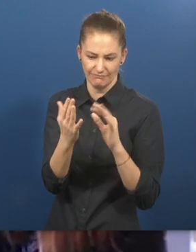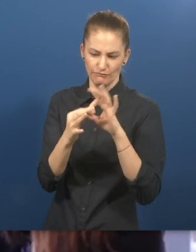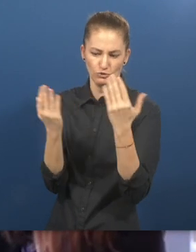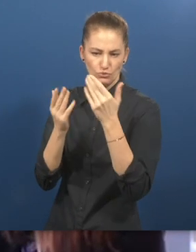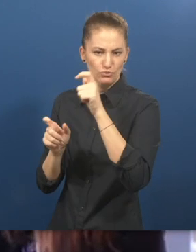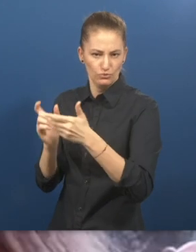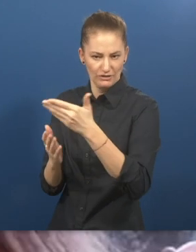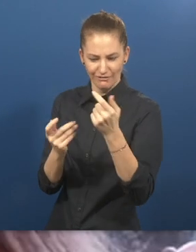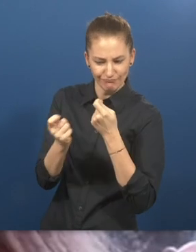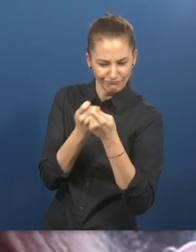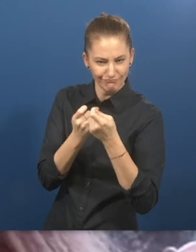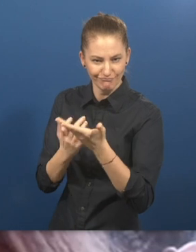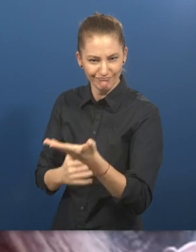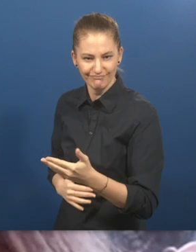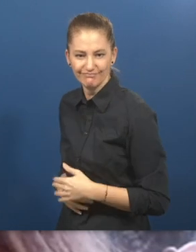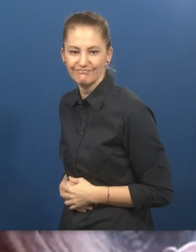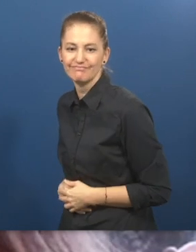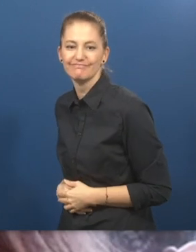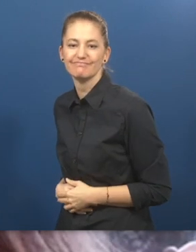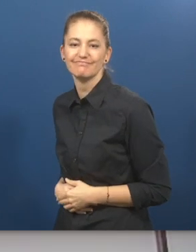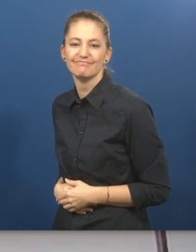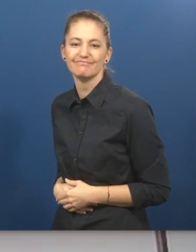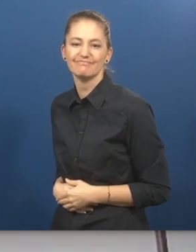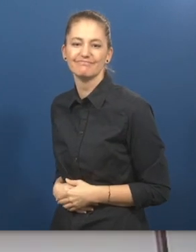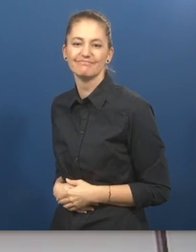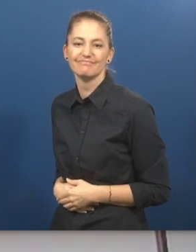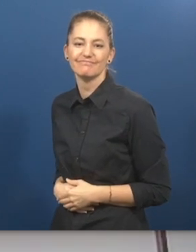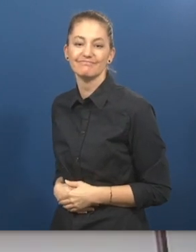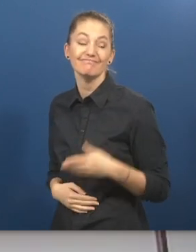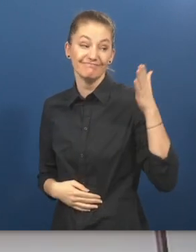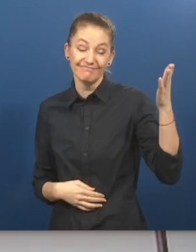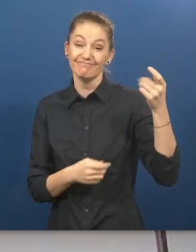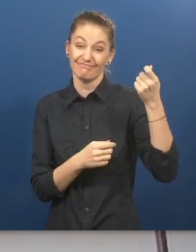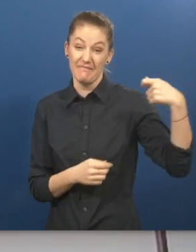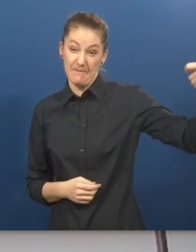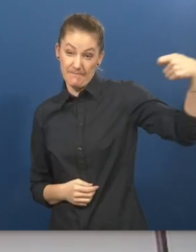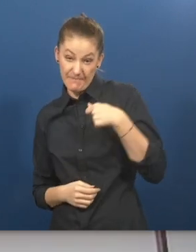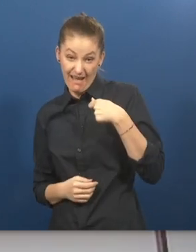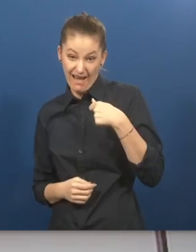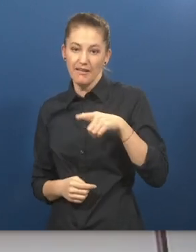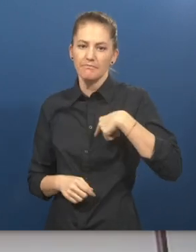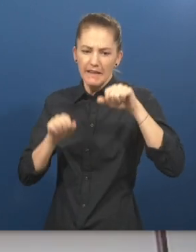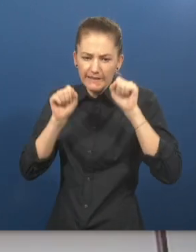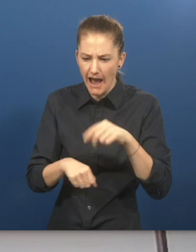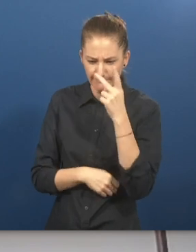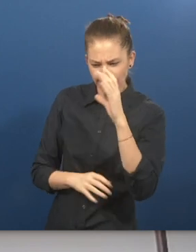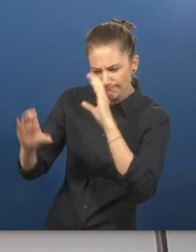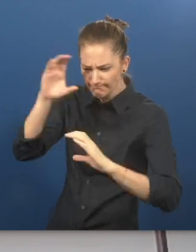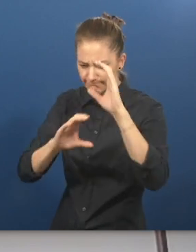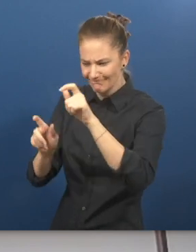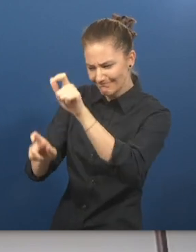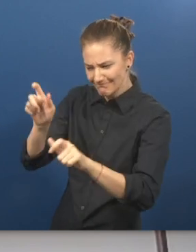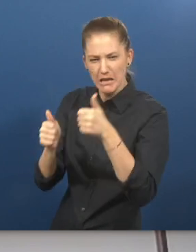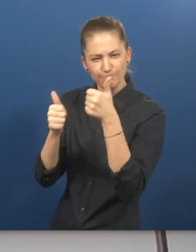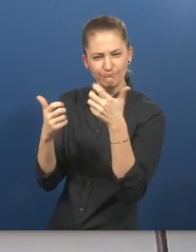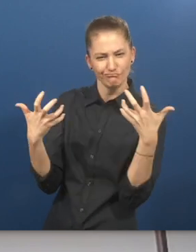shortlist and refer students. So they pay us that fee so that we can find the